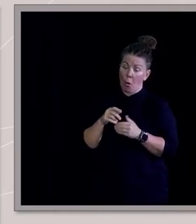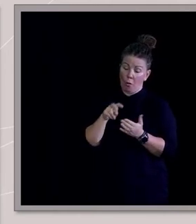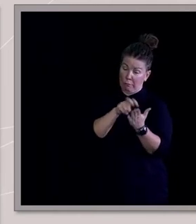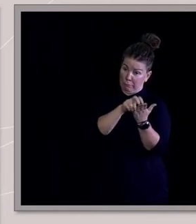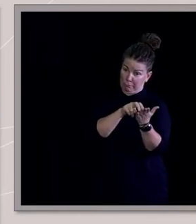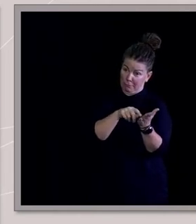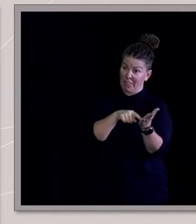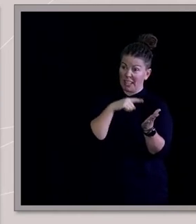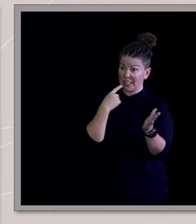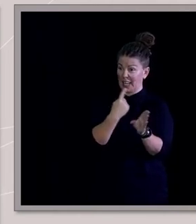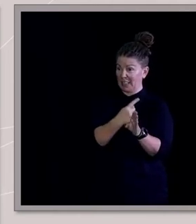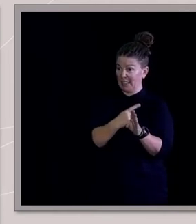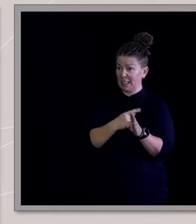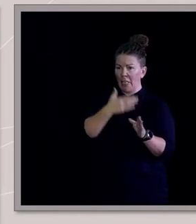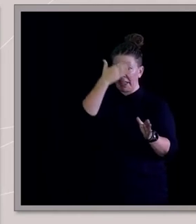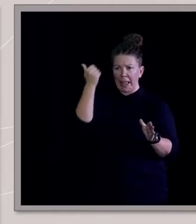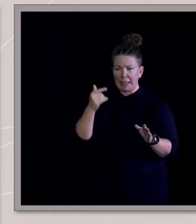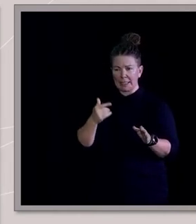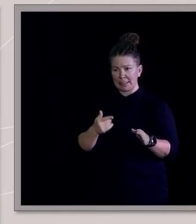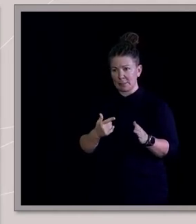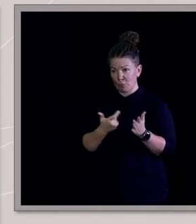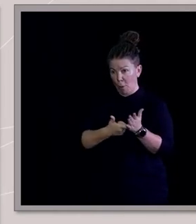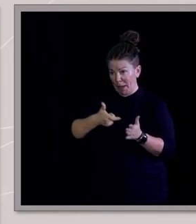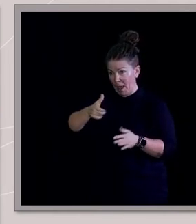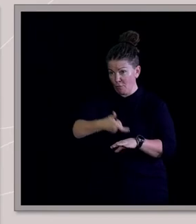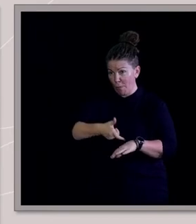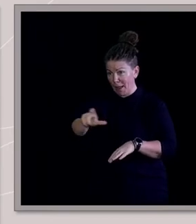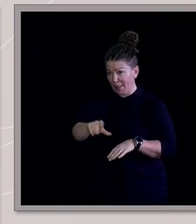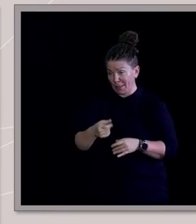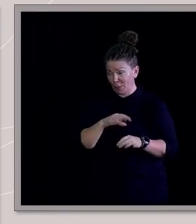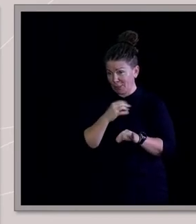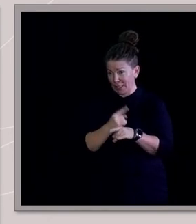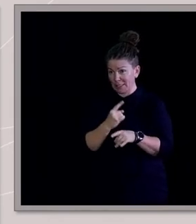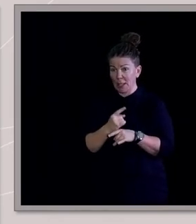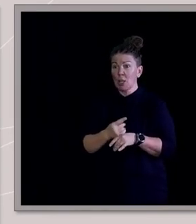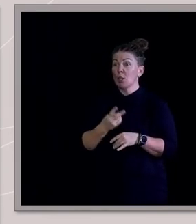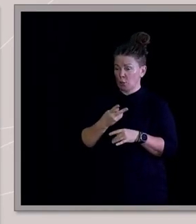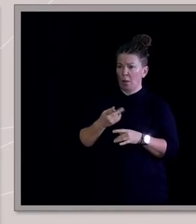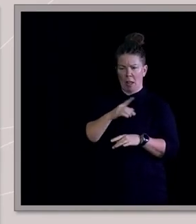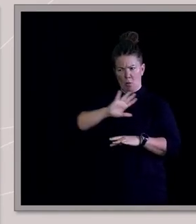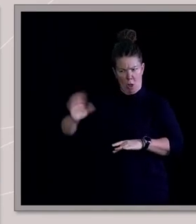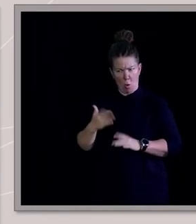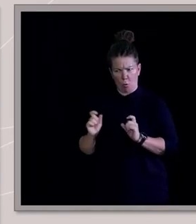A lot of those five million Catholics don't go to church. And the 250,000 Pentecostals all do.